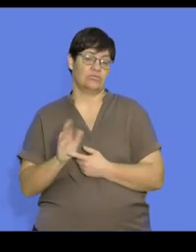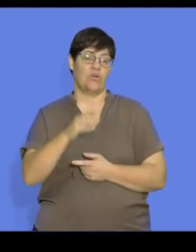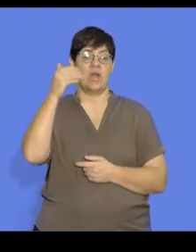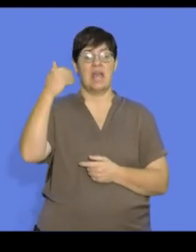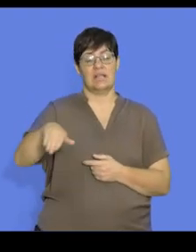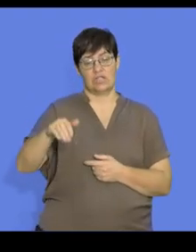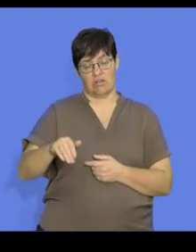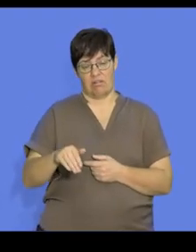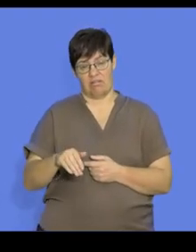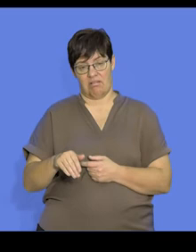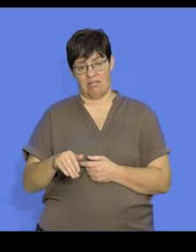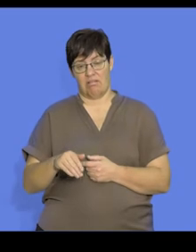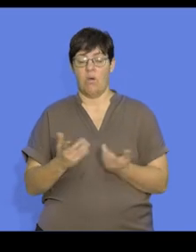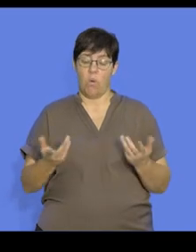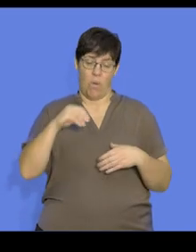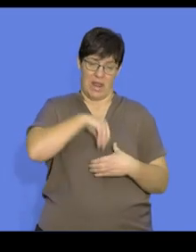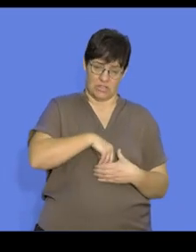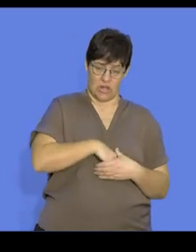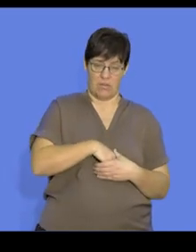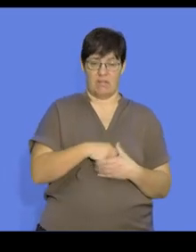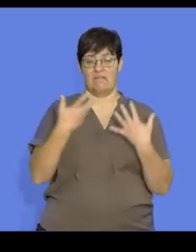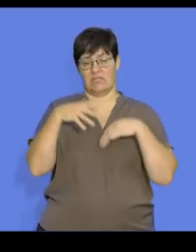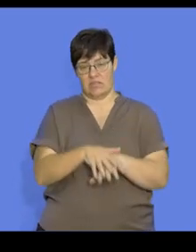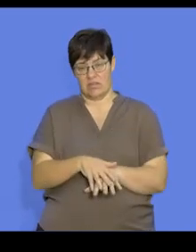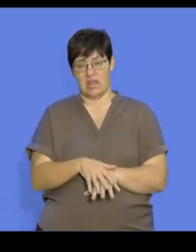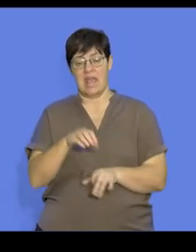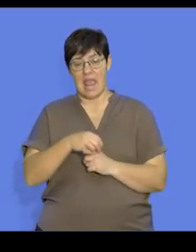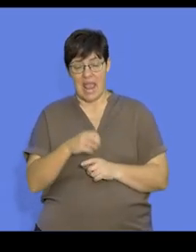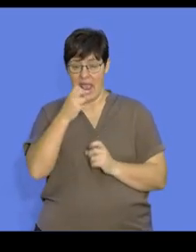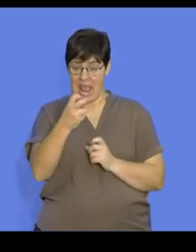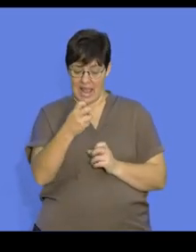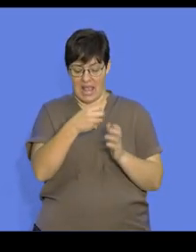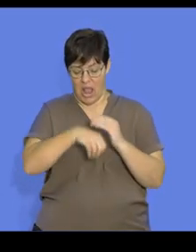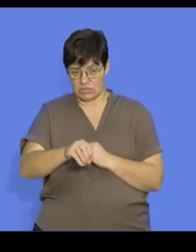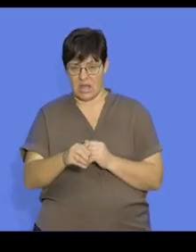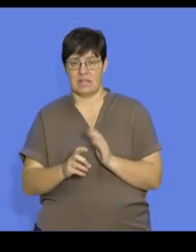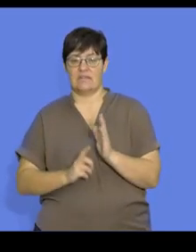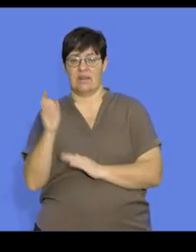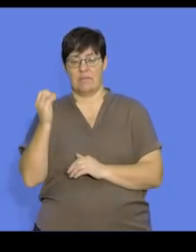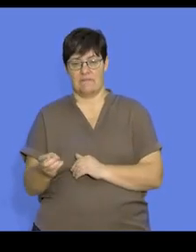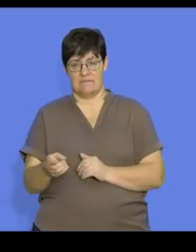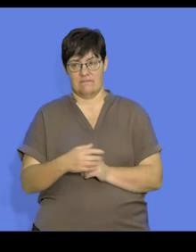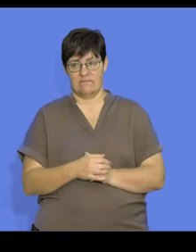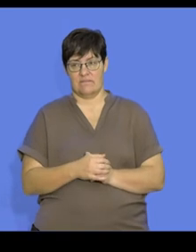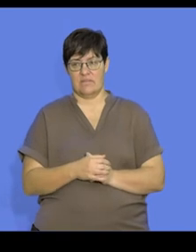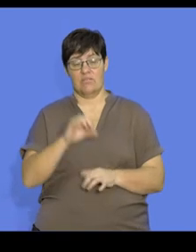for animals that show external fertilization or internal fertilization where the eggs develop outside the body.